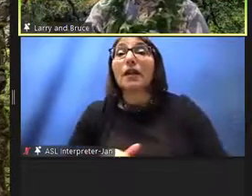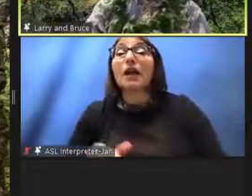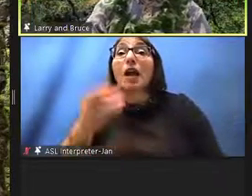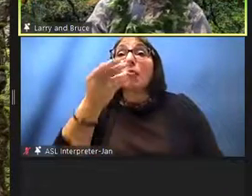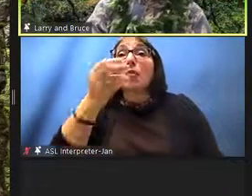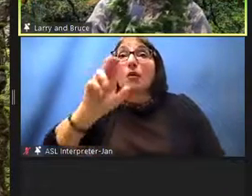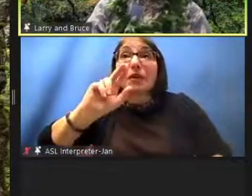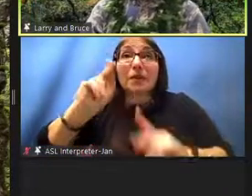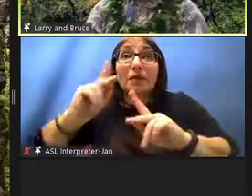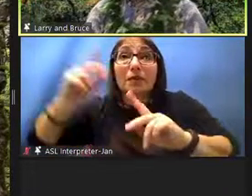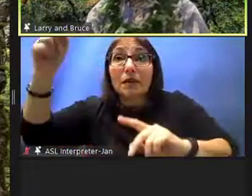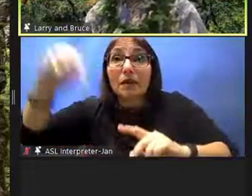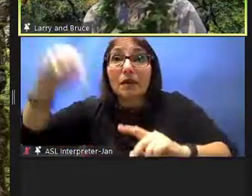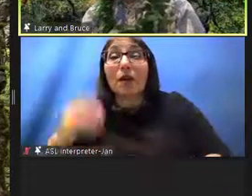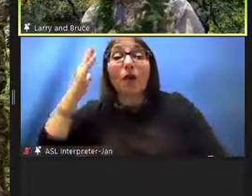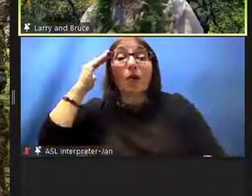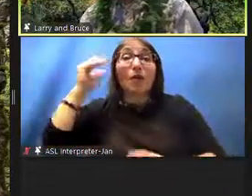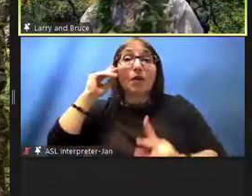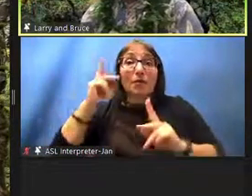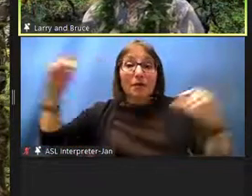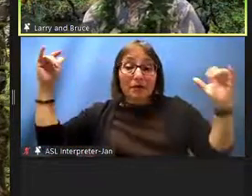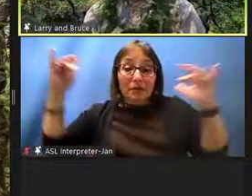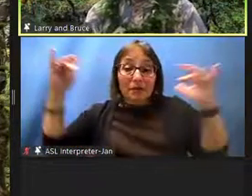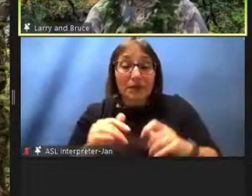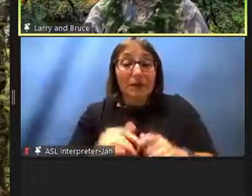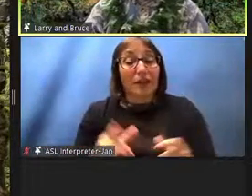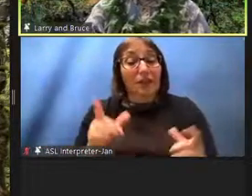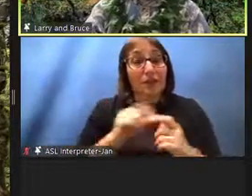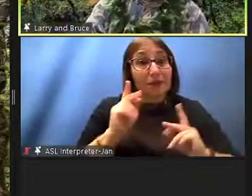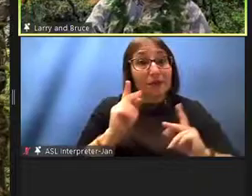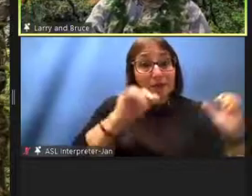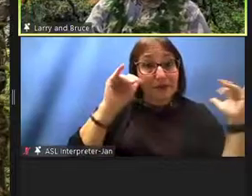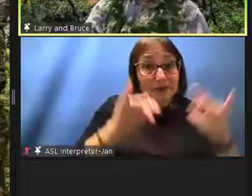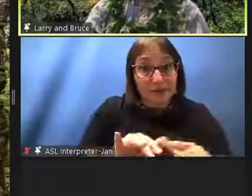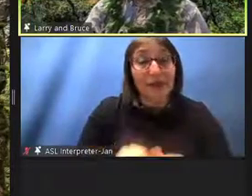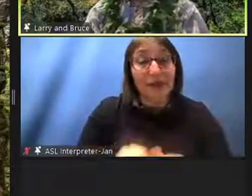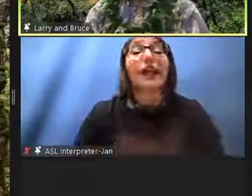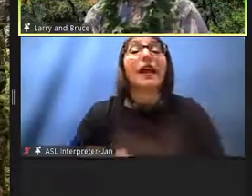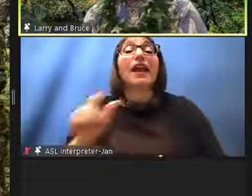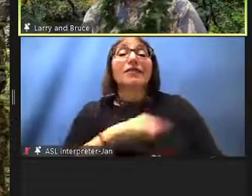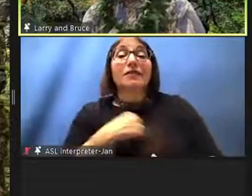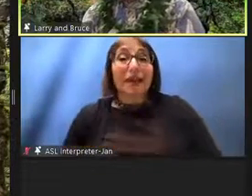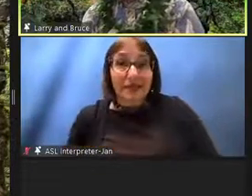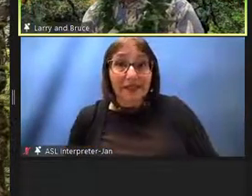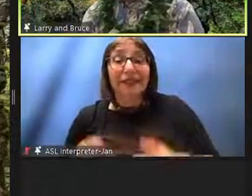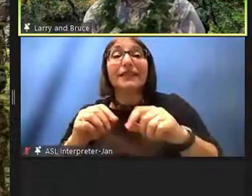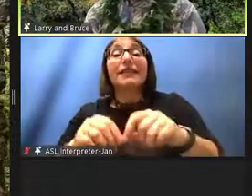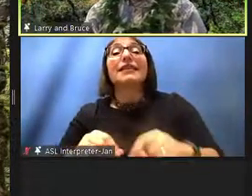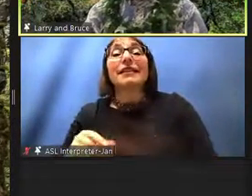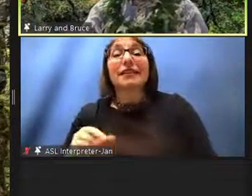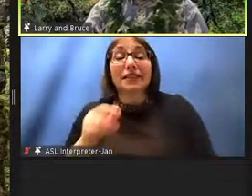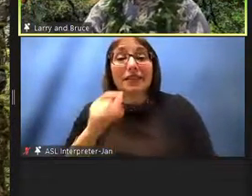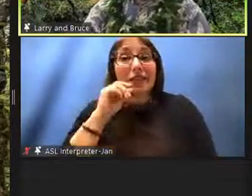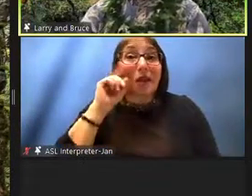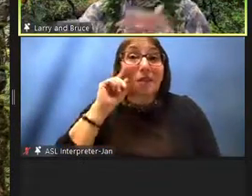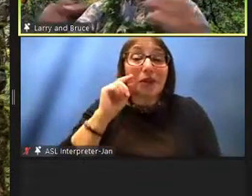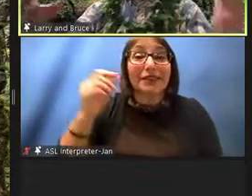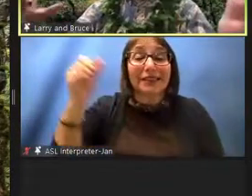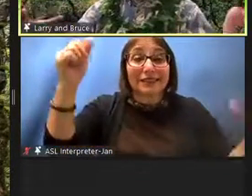chinese japanese japanese portuguese i think gilbertese